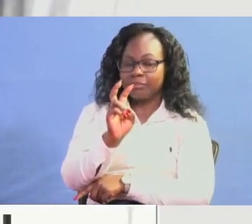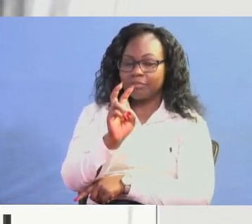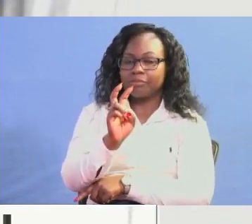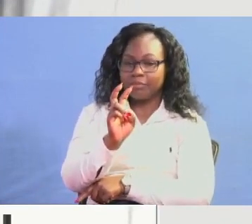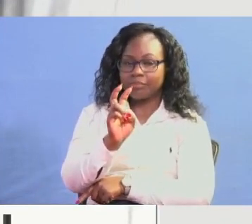Thank you. you.